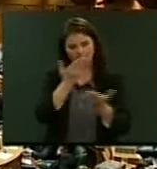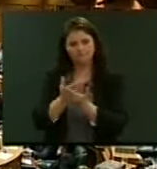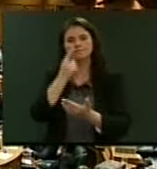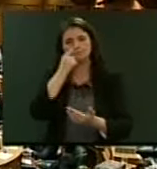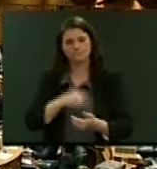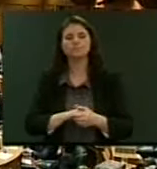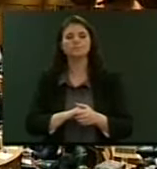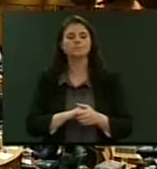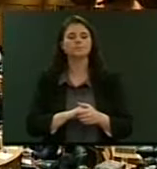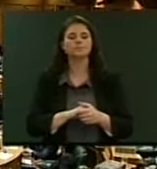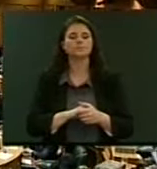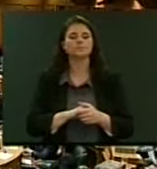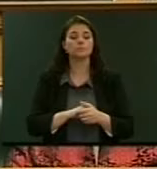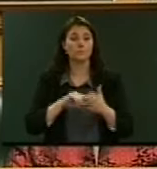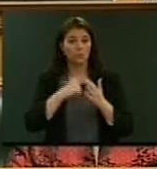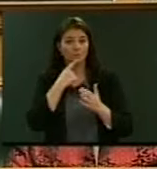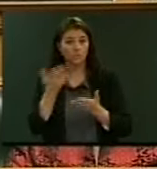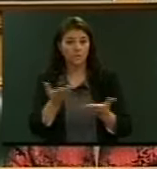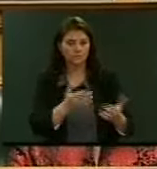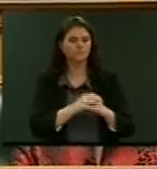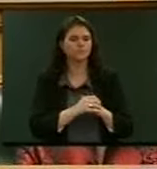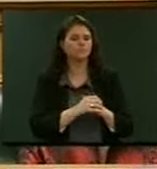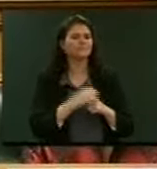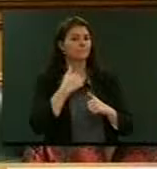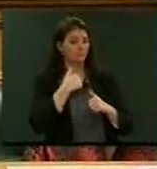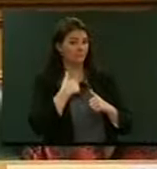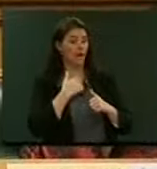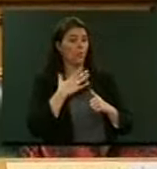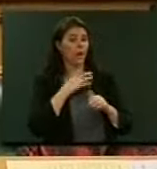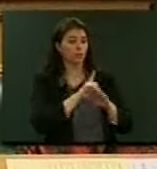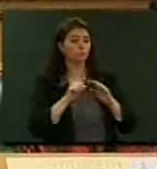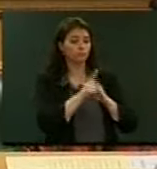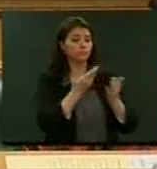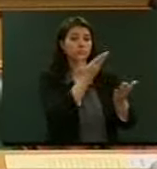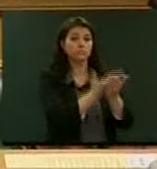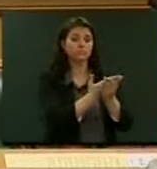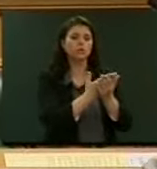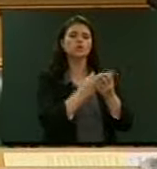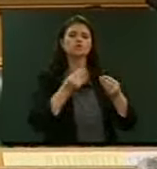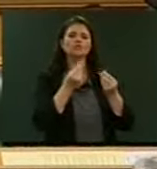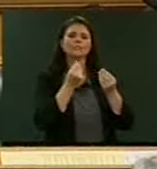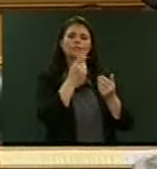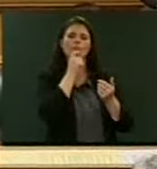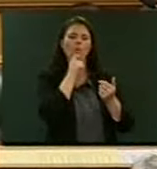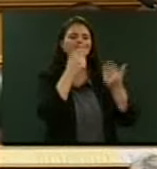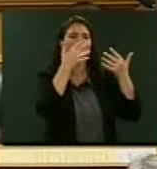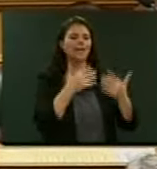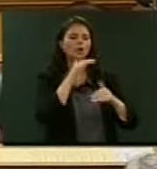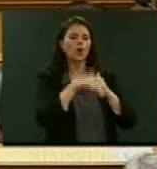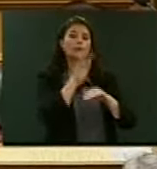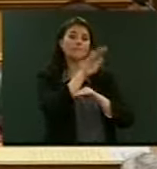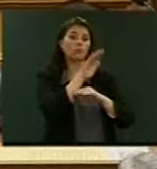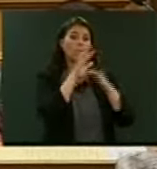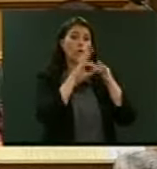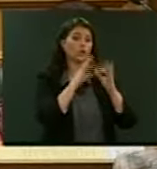of order, the Honourable Dr Nick Smith. I seek leave to table the Treasury report, data on foreign ownership of New Zealand